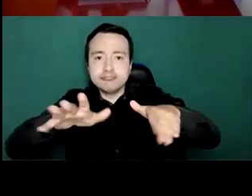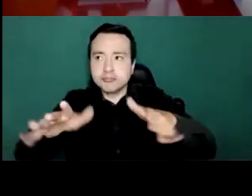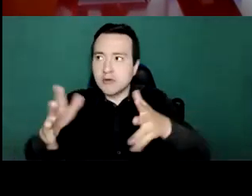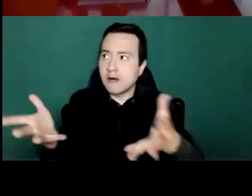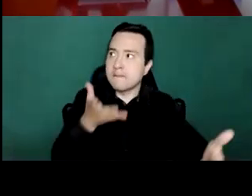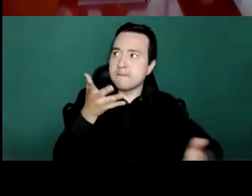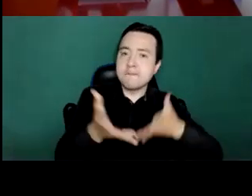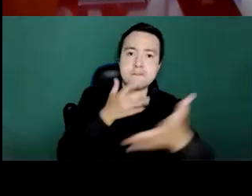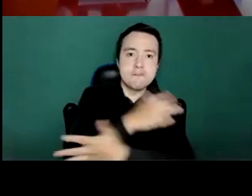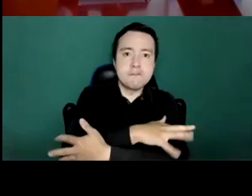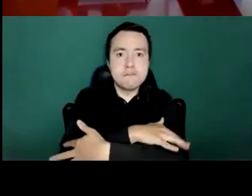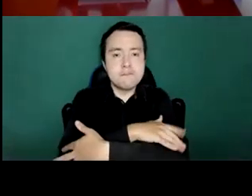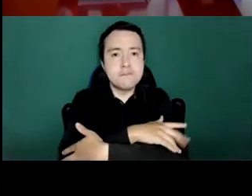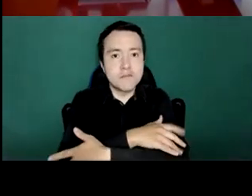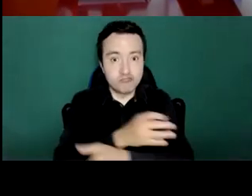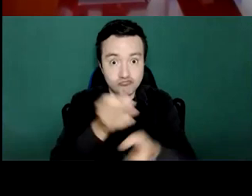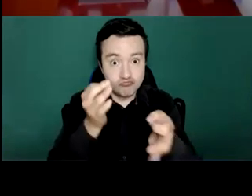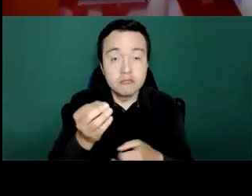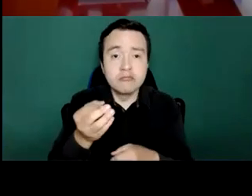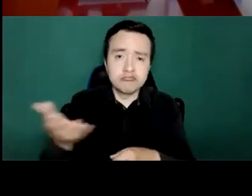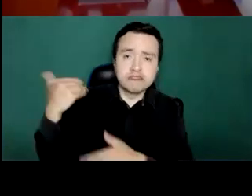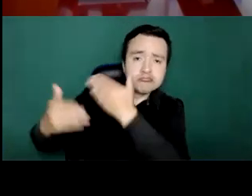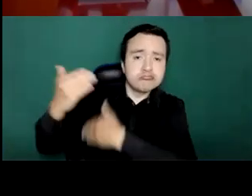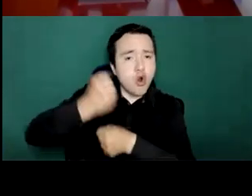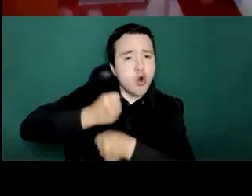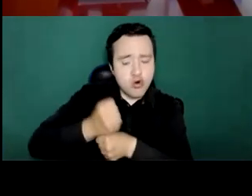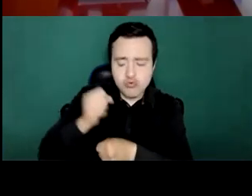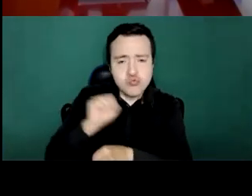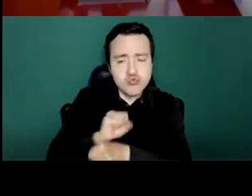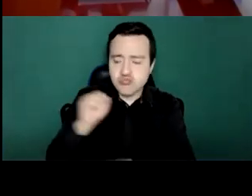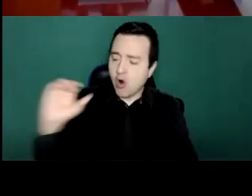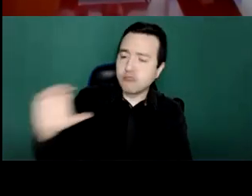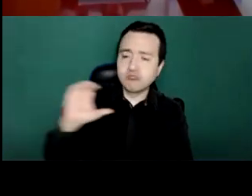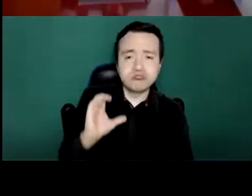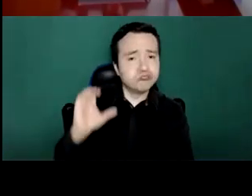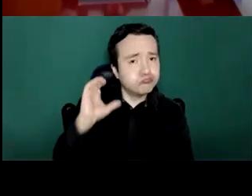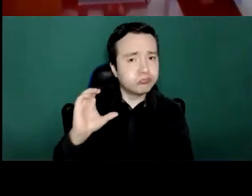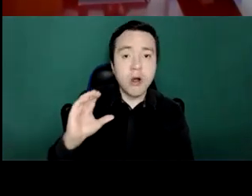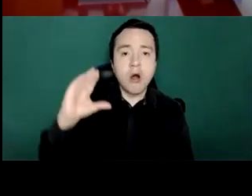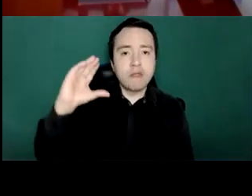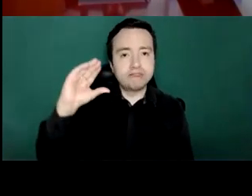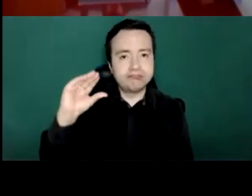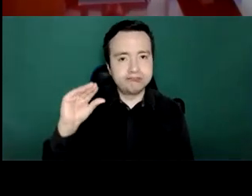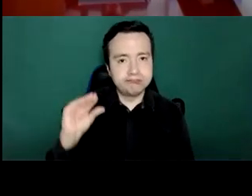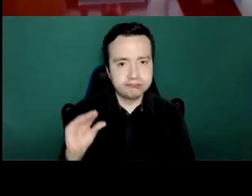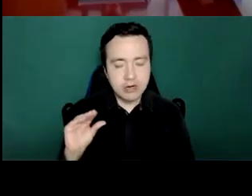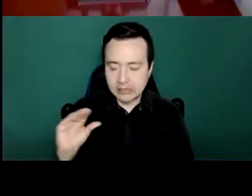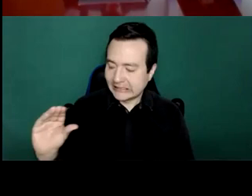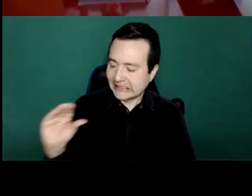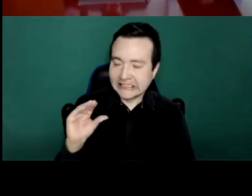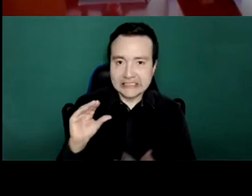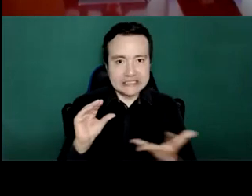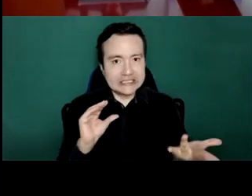side, you are seeing where we have data collection. You cannot